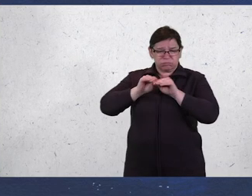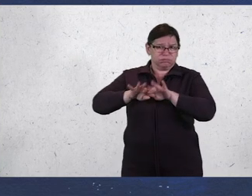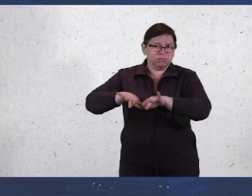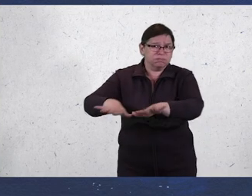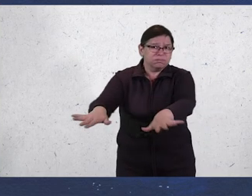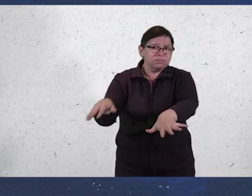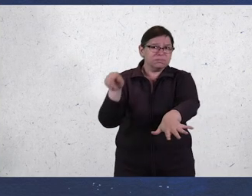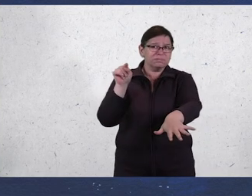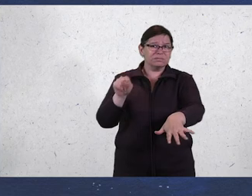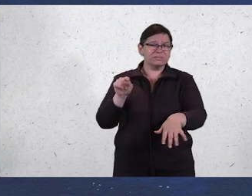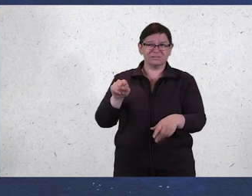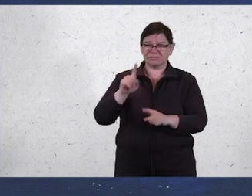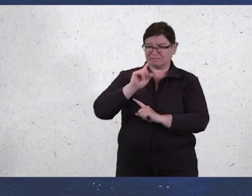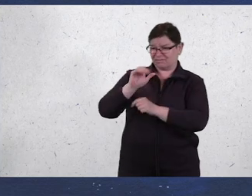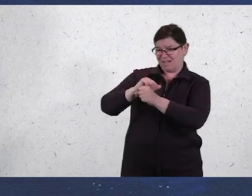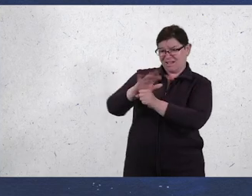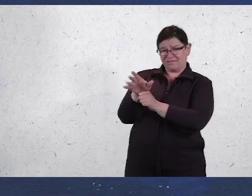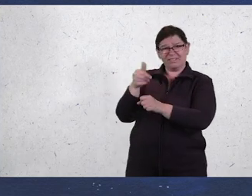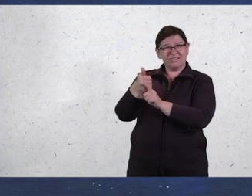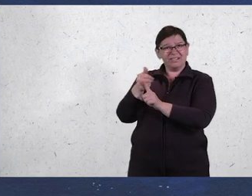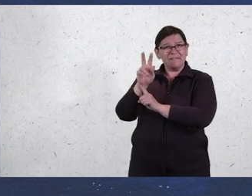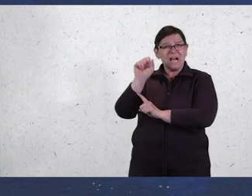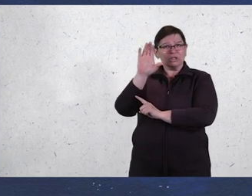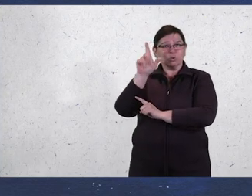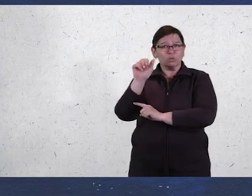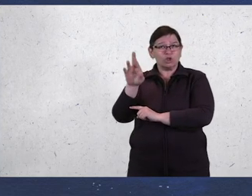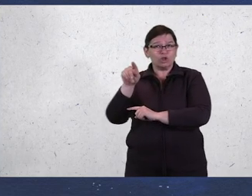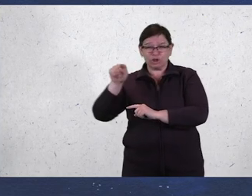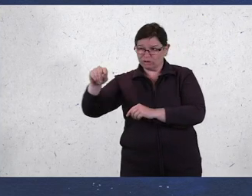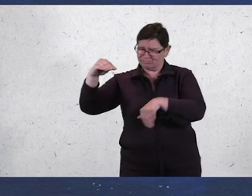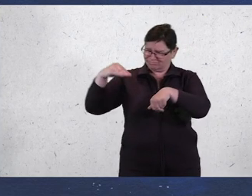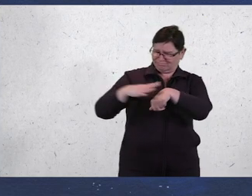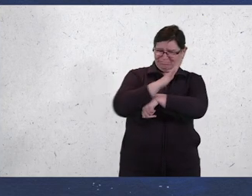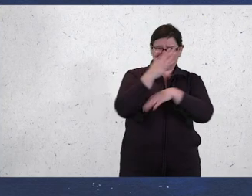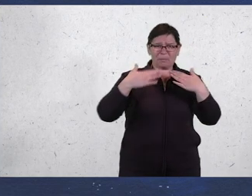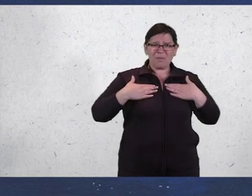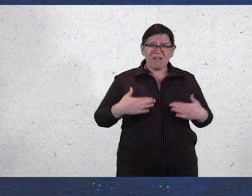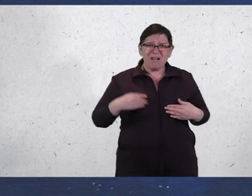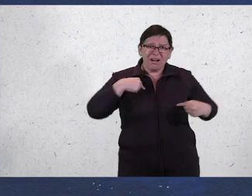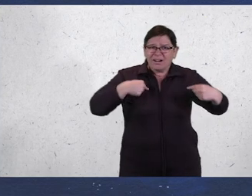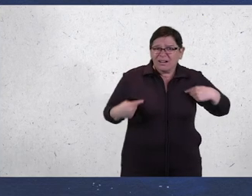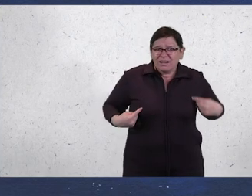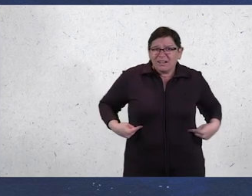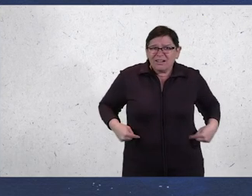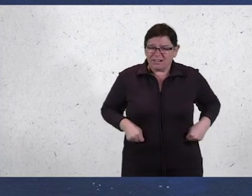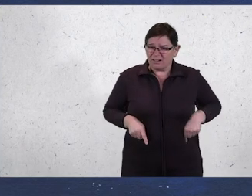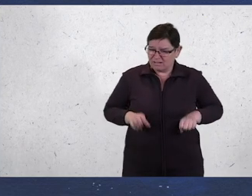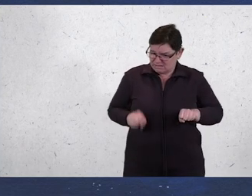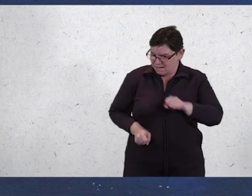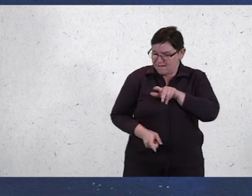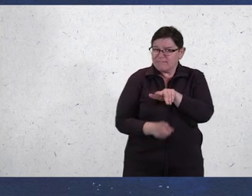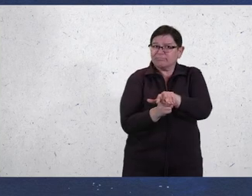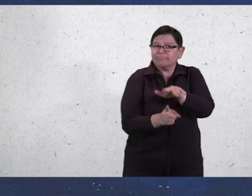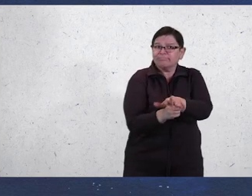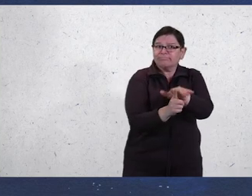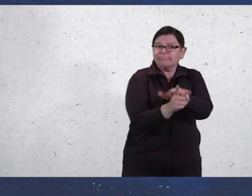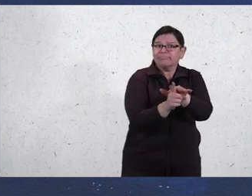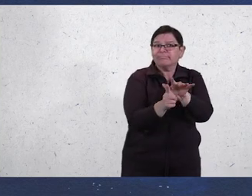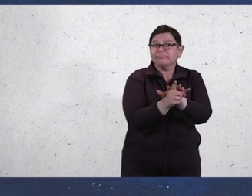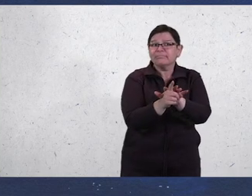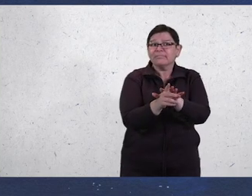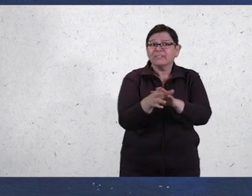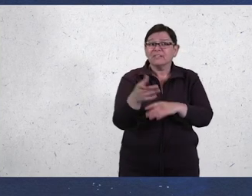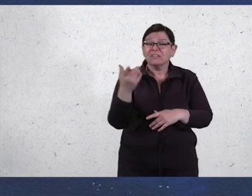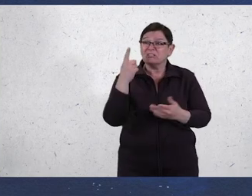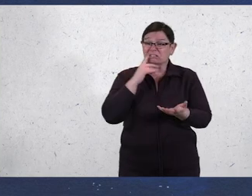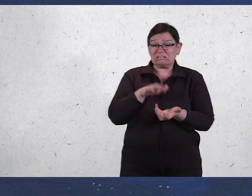Research is revealing more and more that COVID is a vascular disease which has multi-system and multi-organ effects which can occur silently